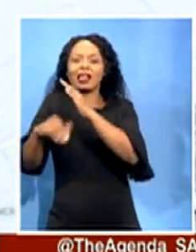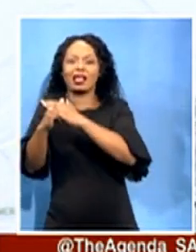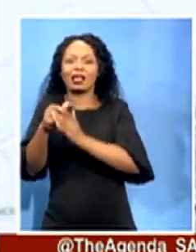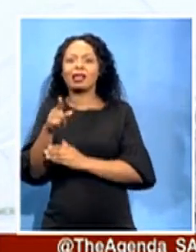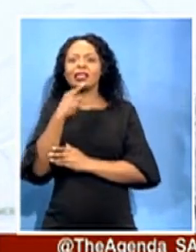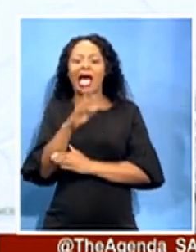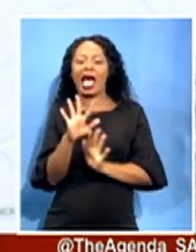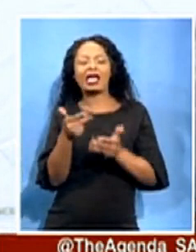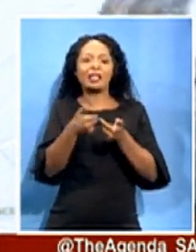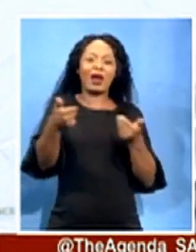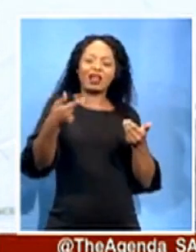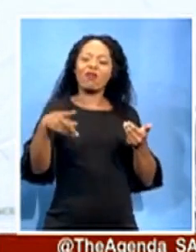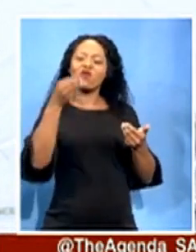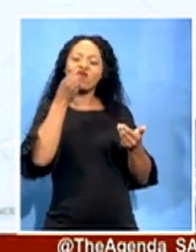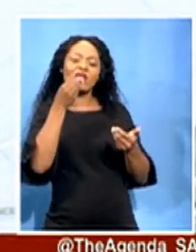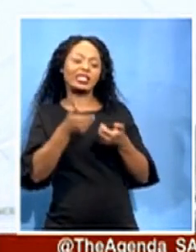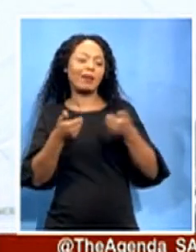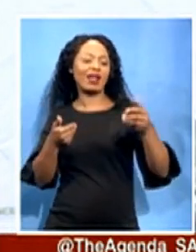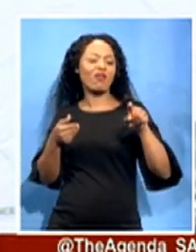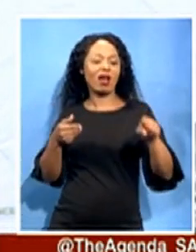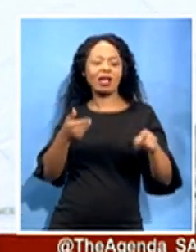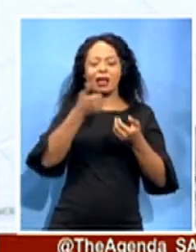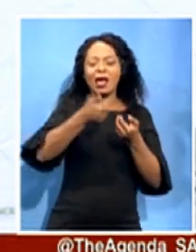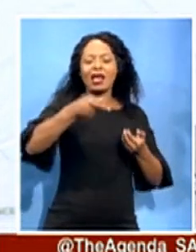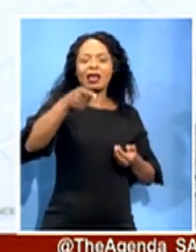bids for that. Whereas, it was one company doing everything.